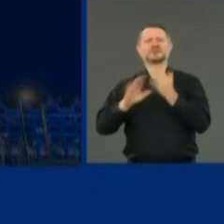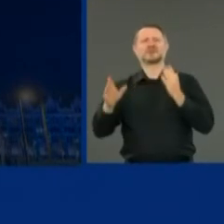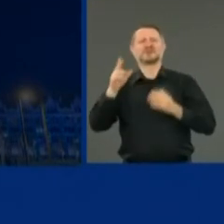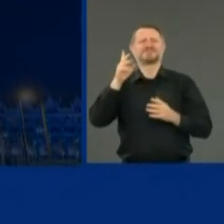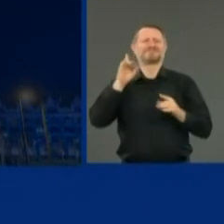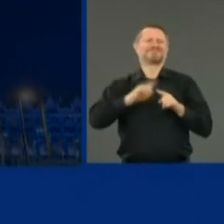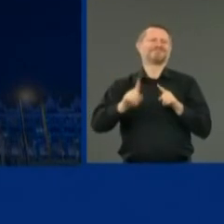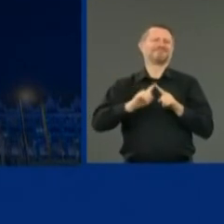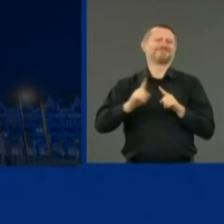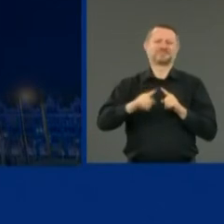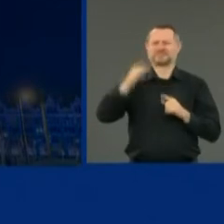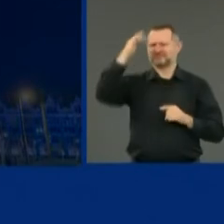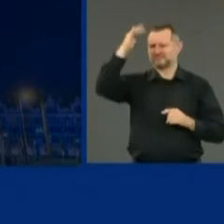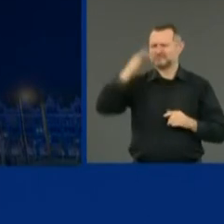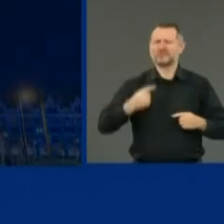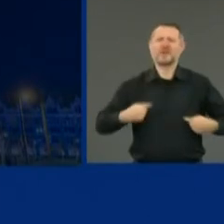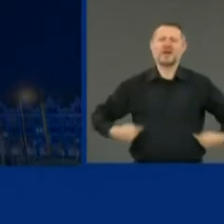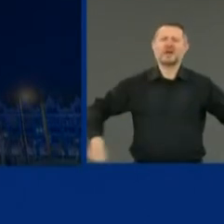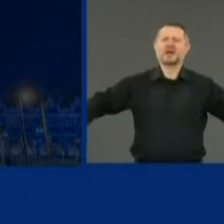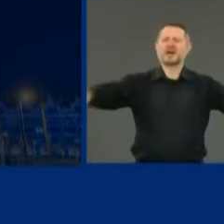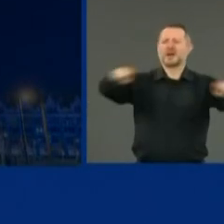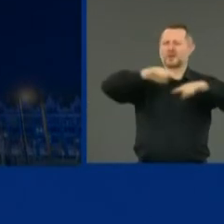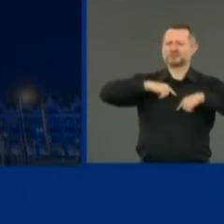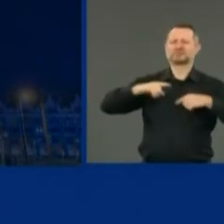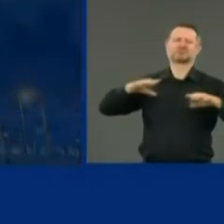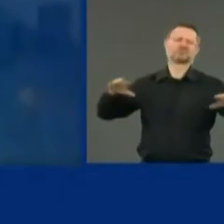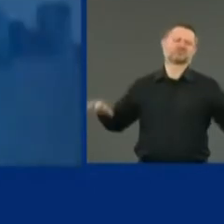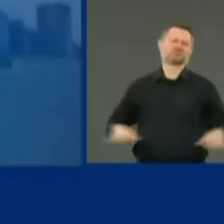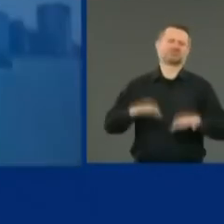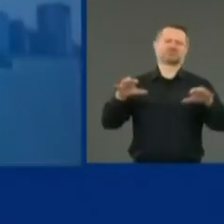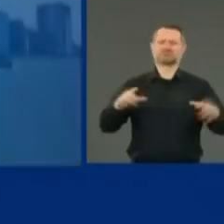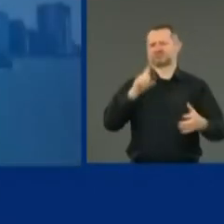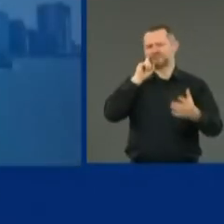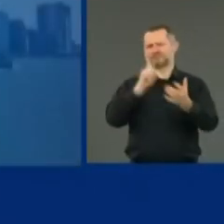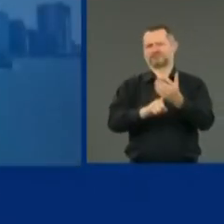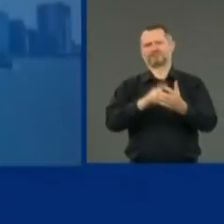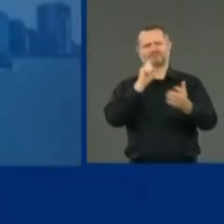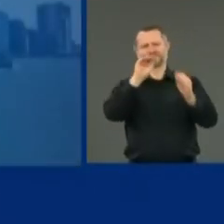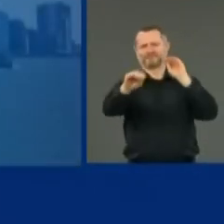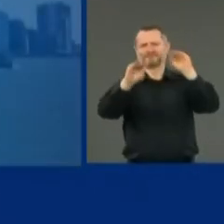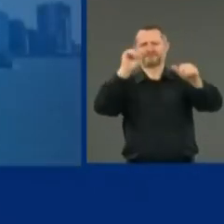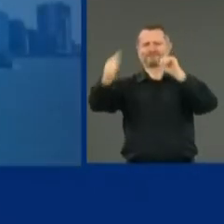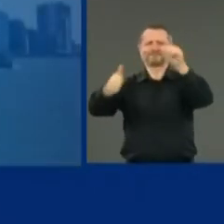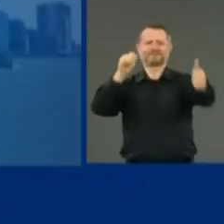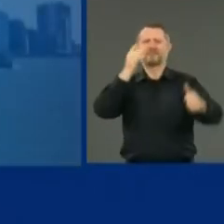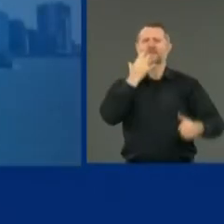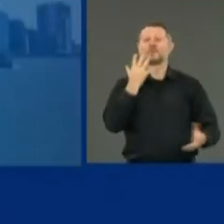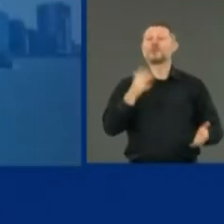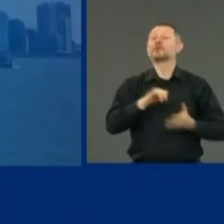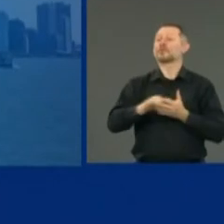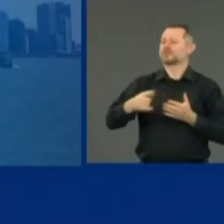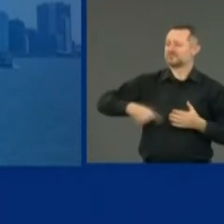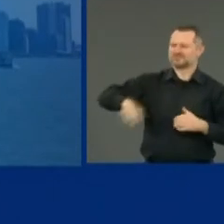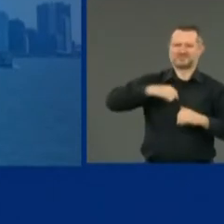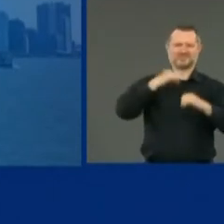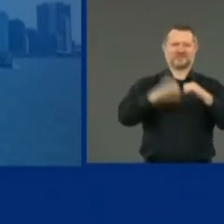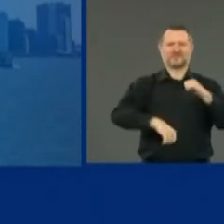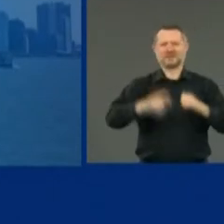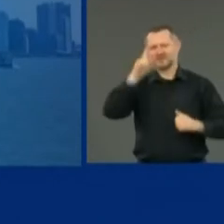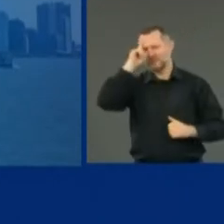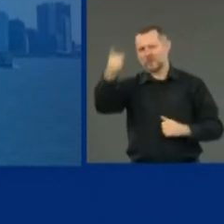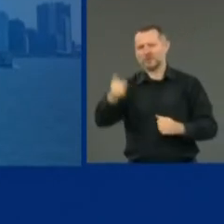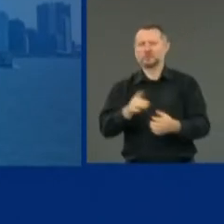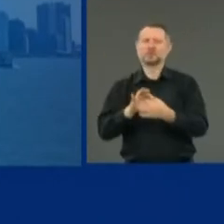accomplishment because it was an extraordinary accomplishment. Because we are New York Tough, smart, united,